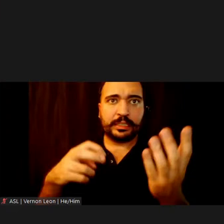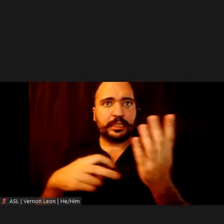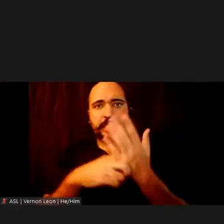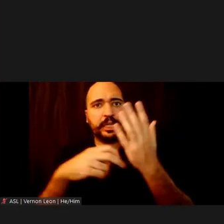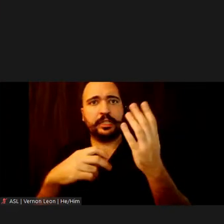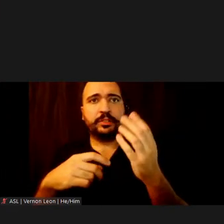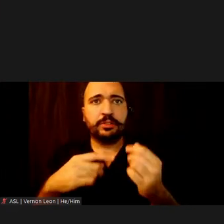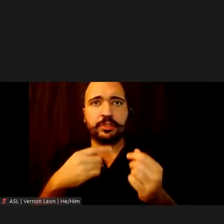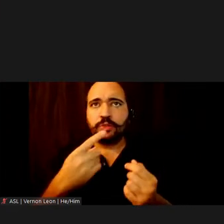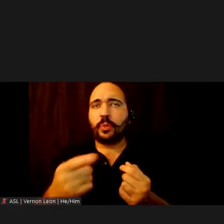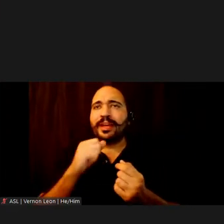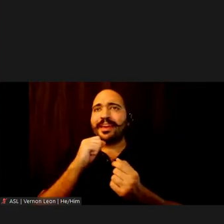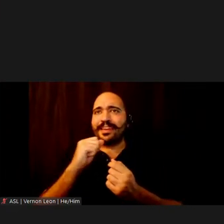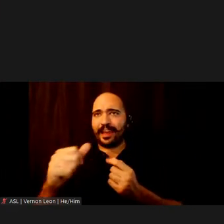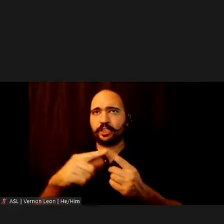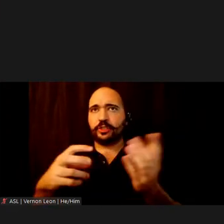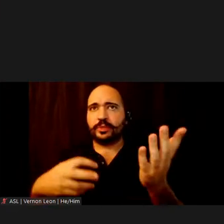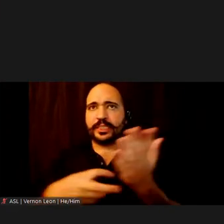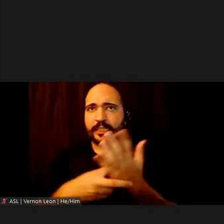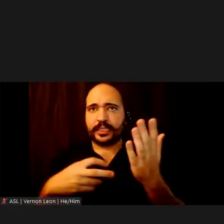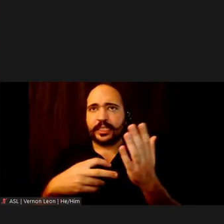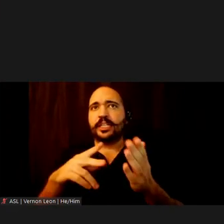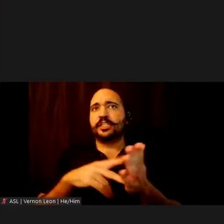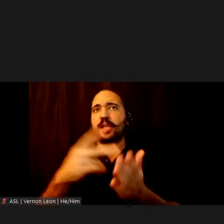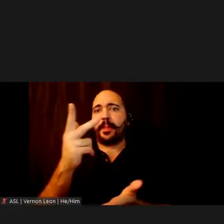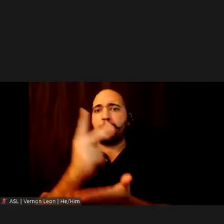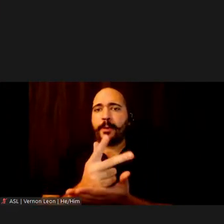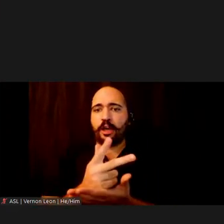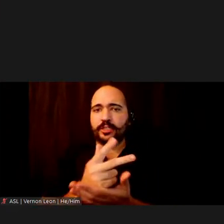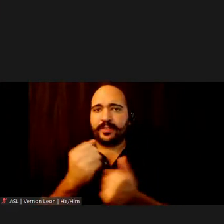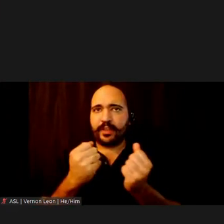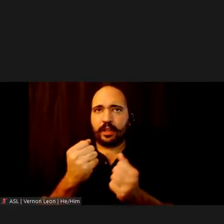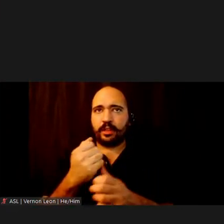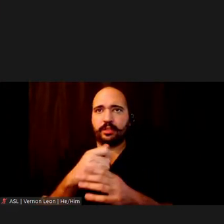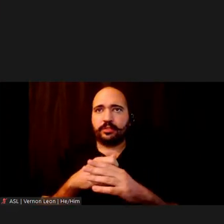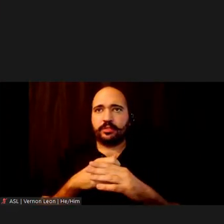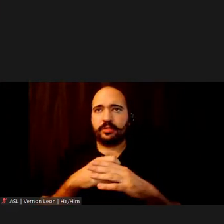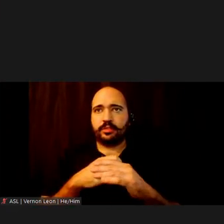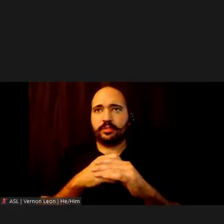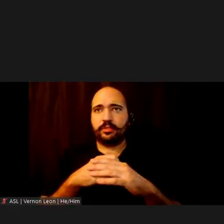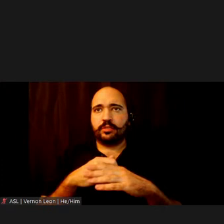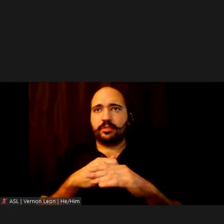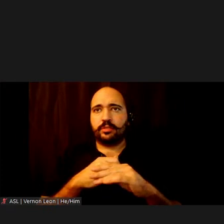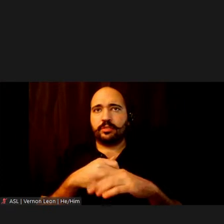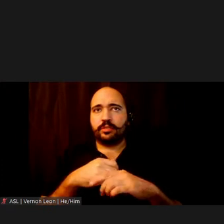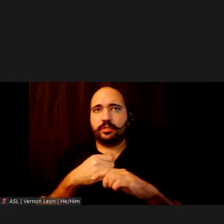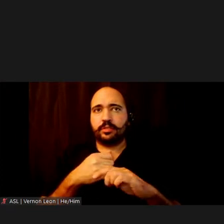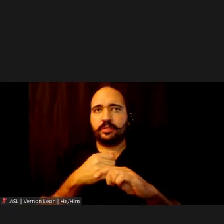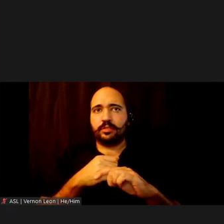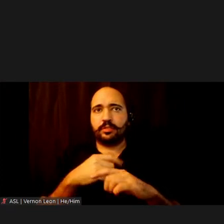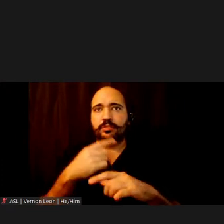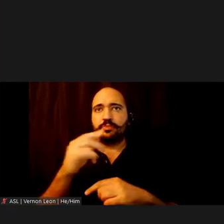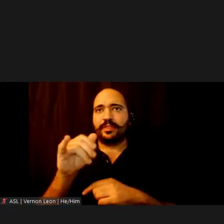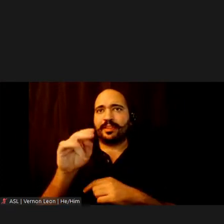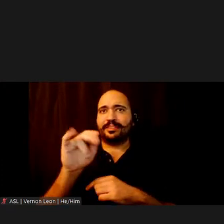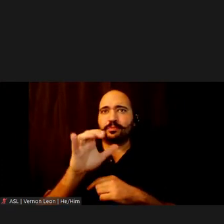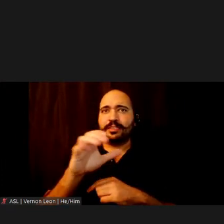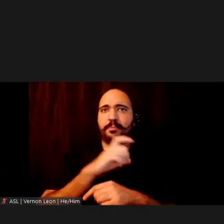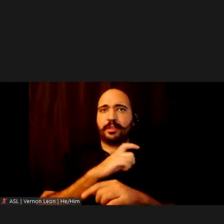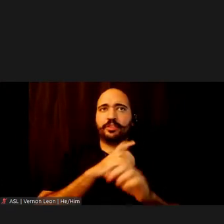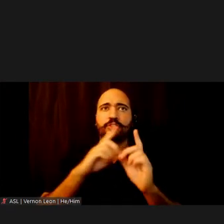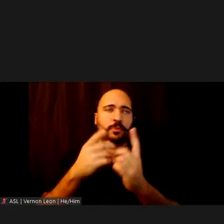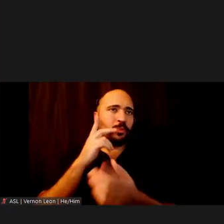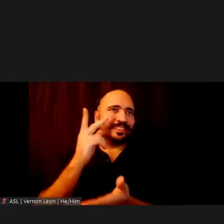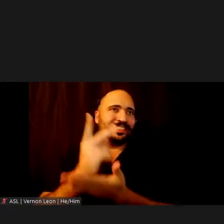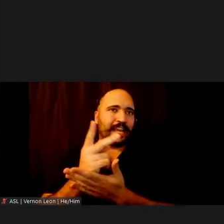are told not to ticket the double parked vehicles. They're told that the New York City Police Department will